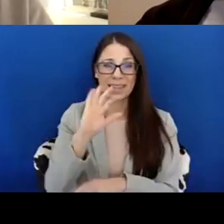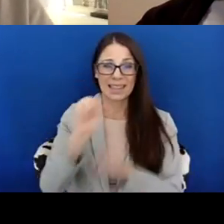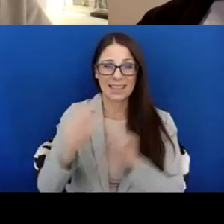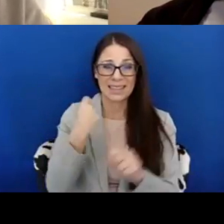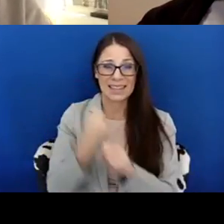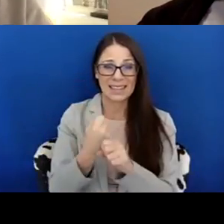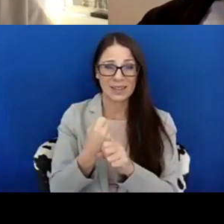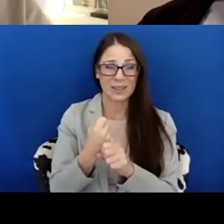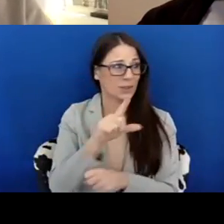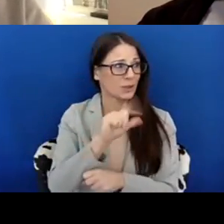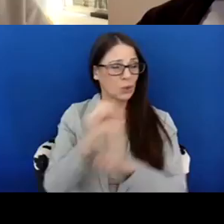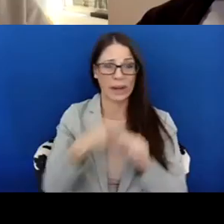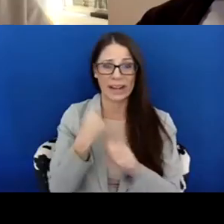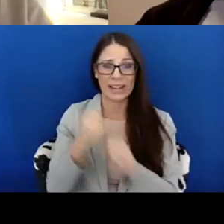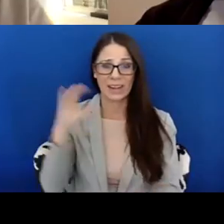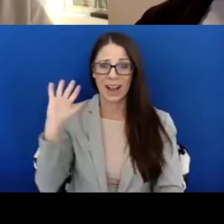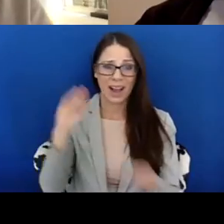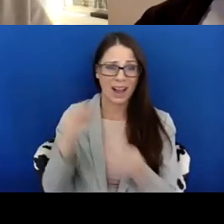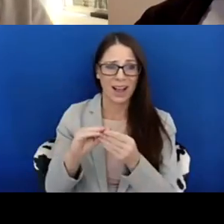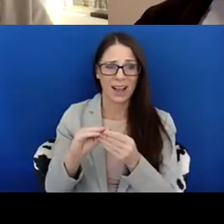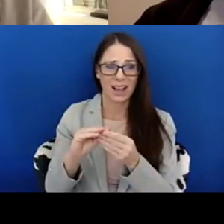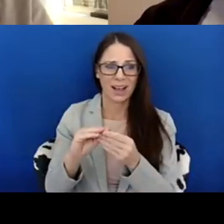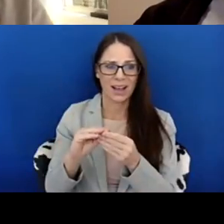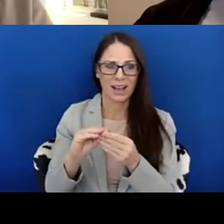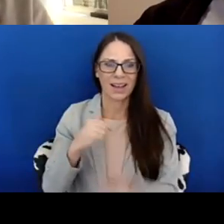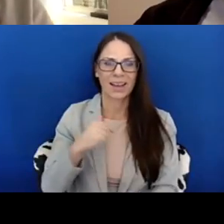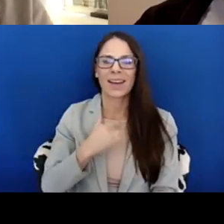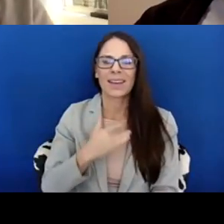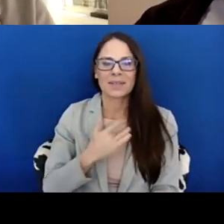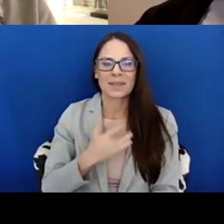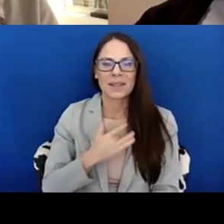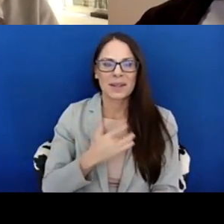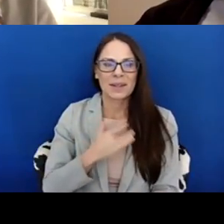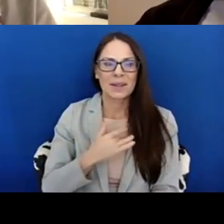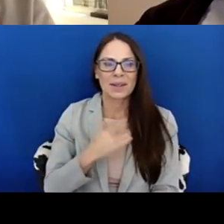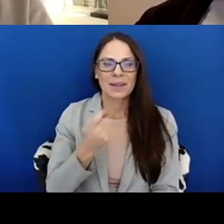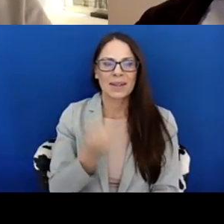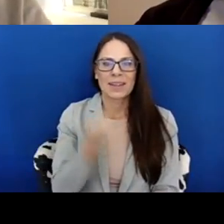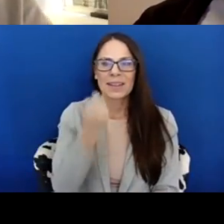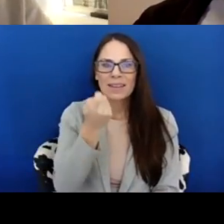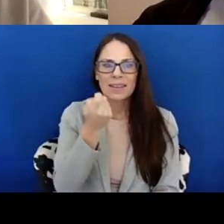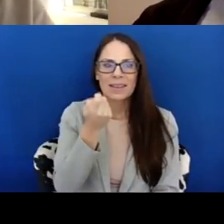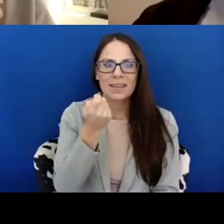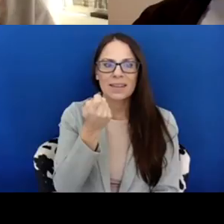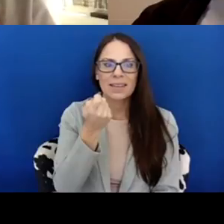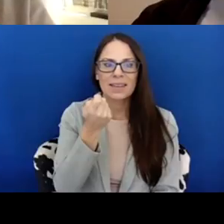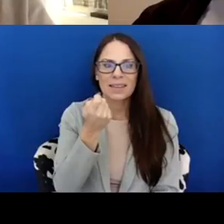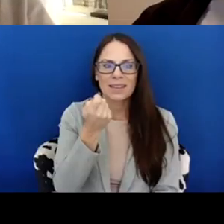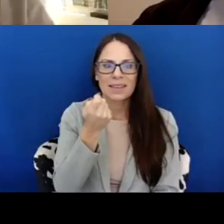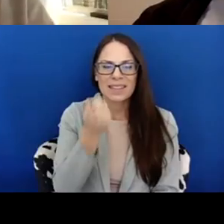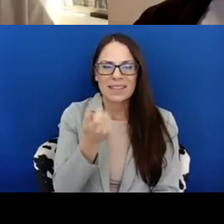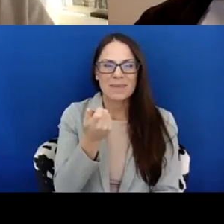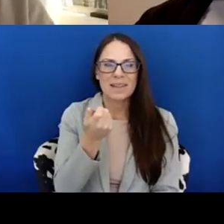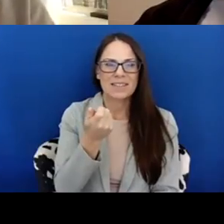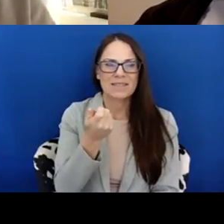years now, I felt that a little bit of that, should I say stink, that,